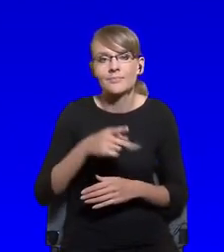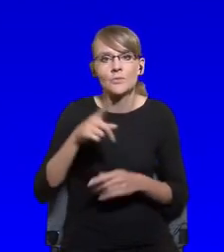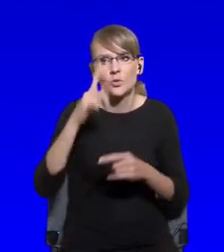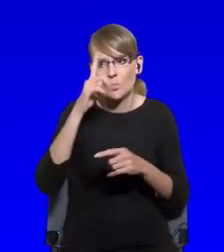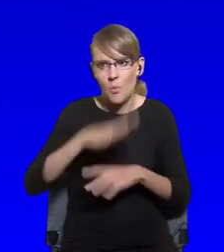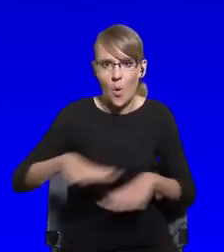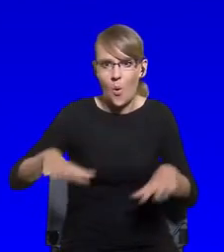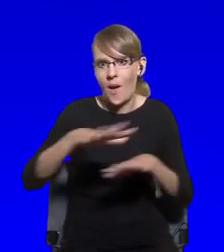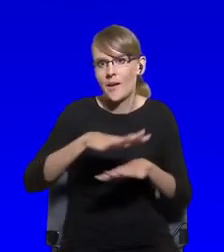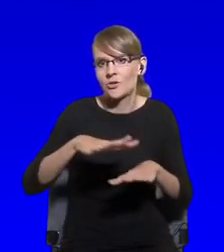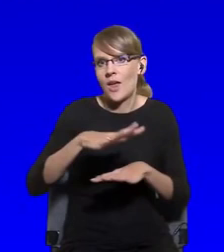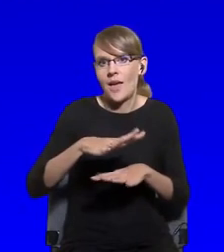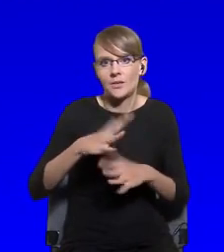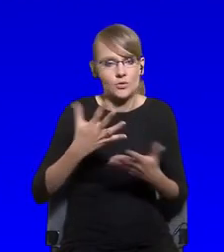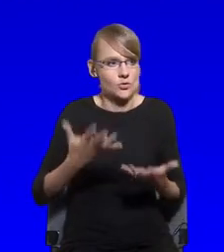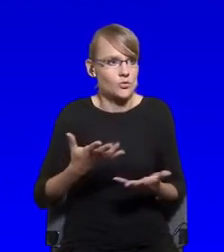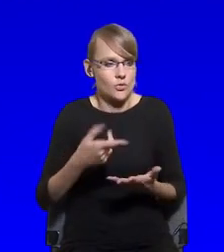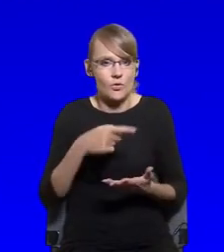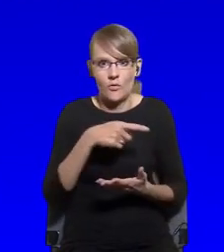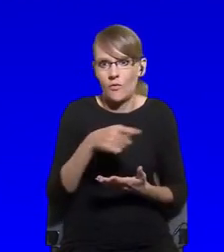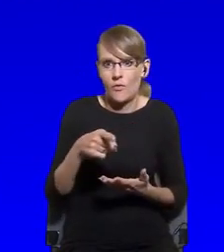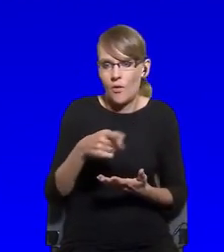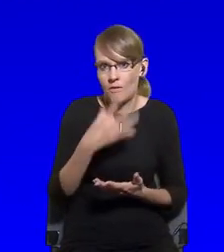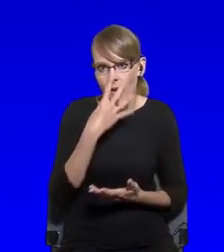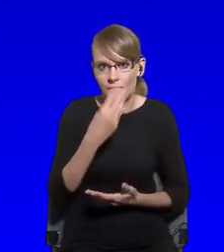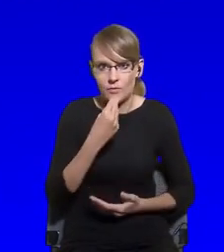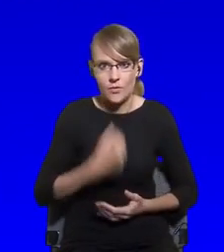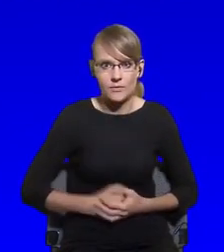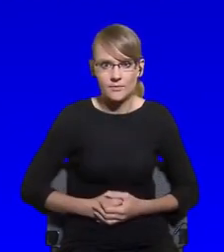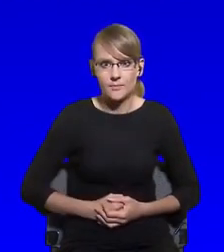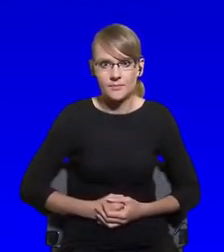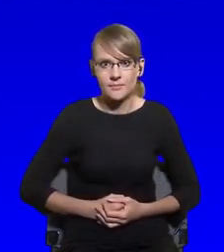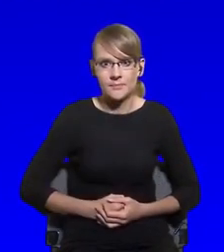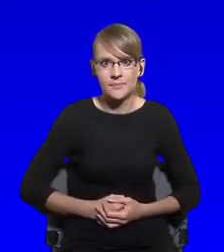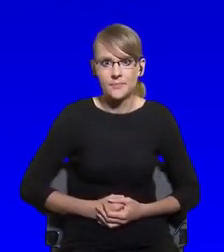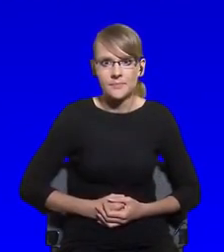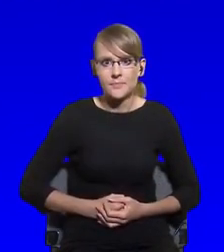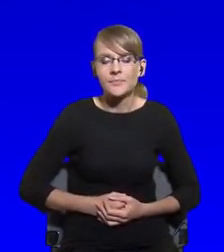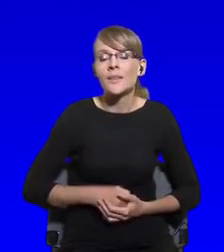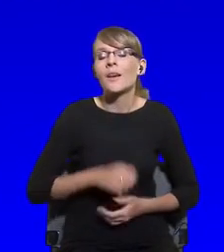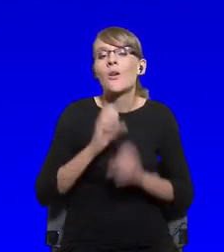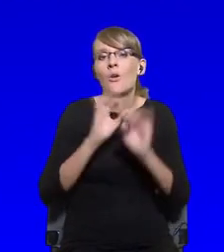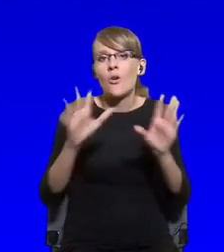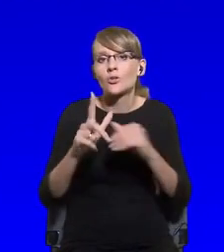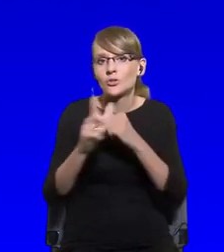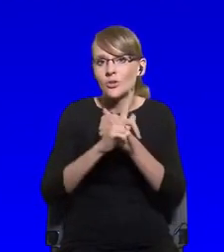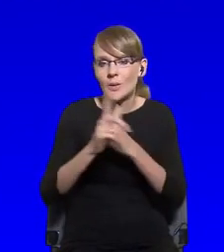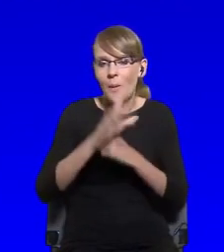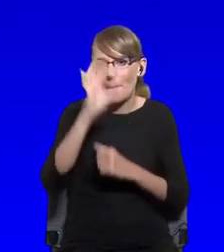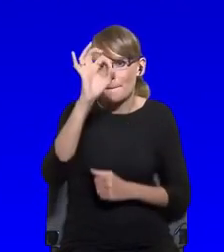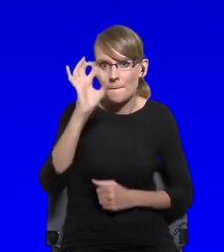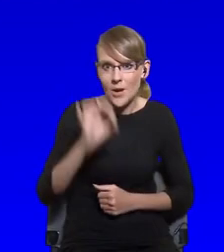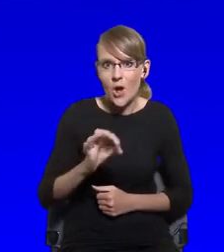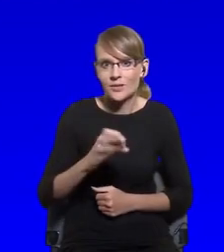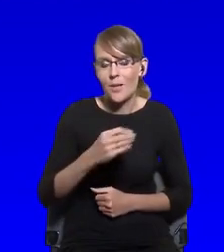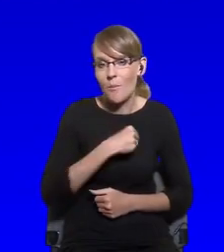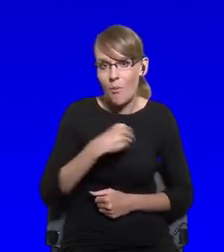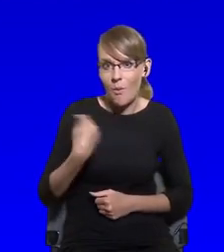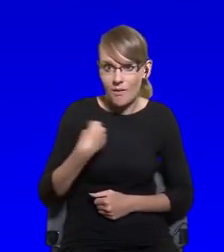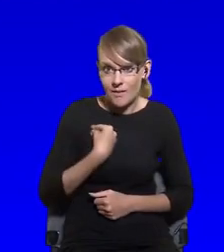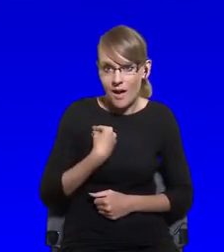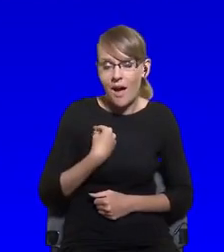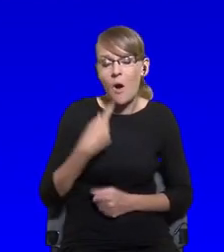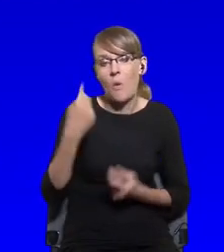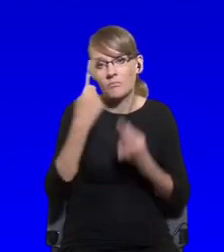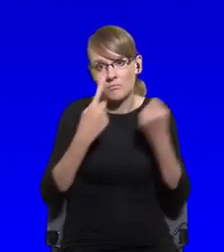And, of course, 70% of Poles actually think that they are having great lives.